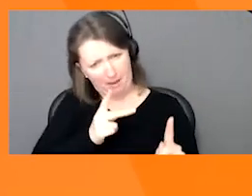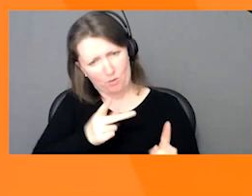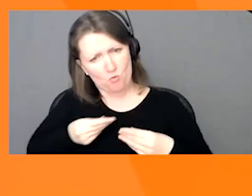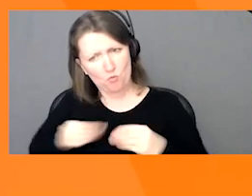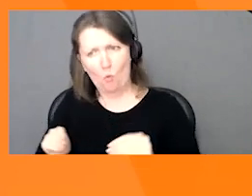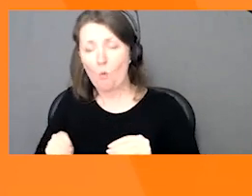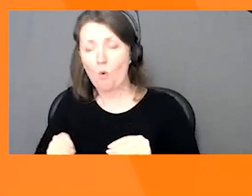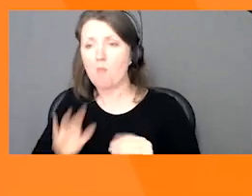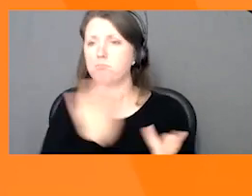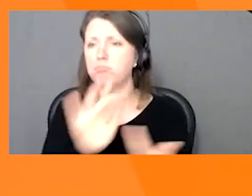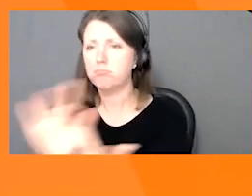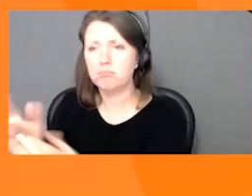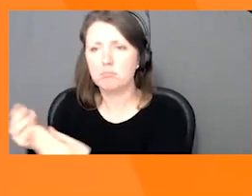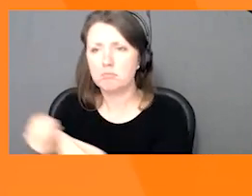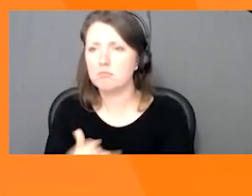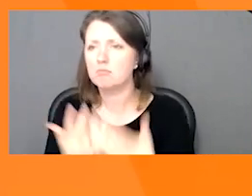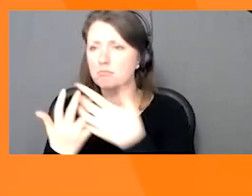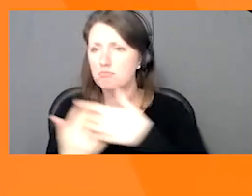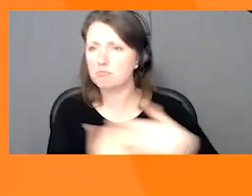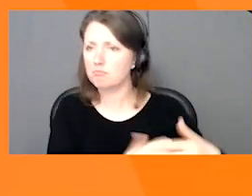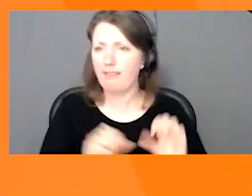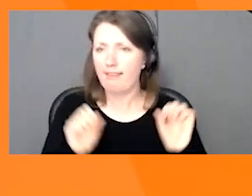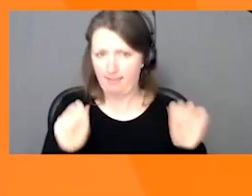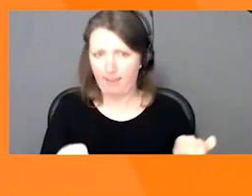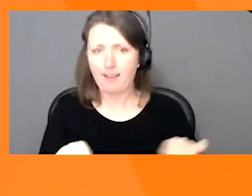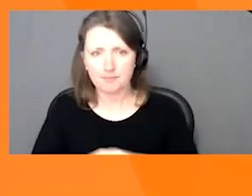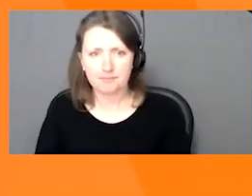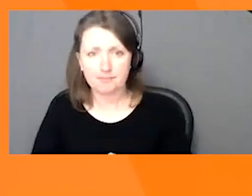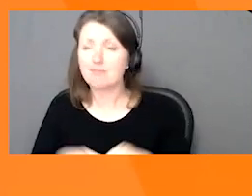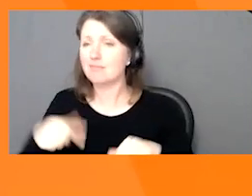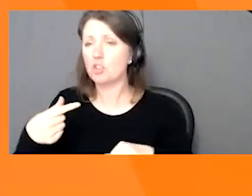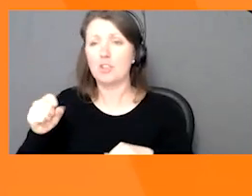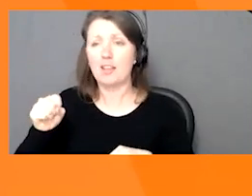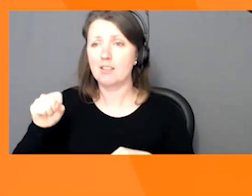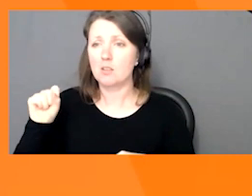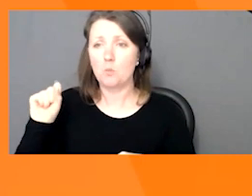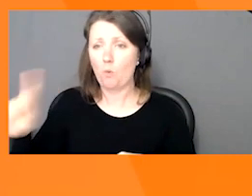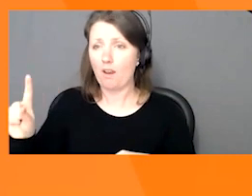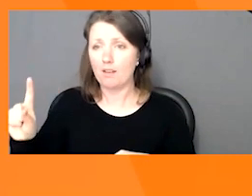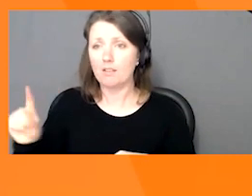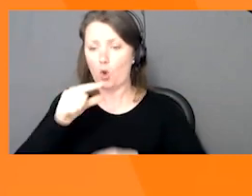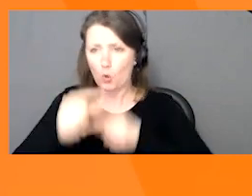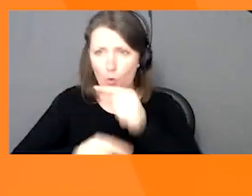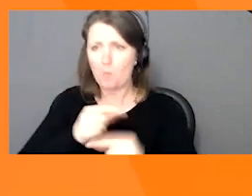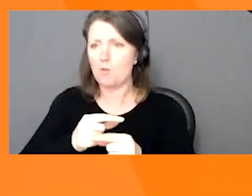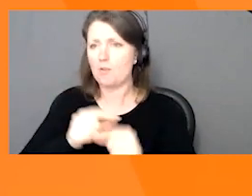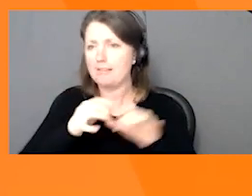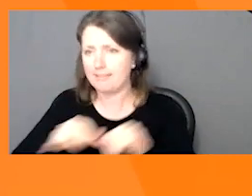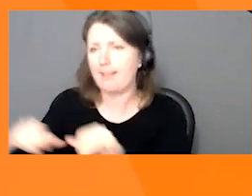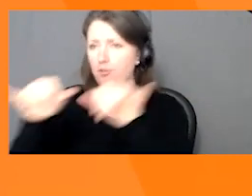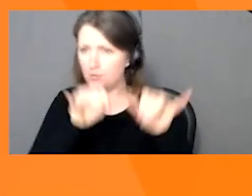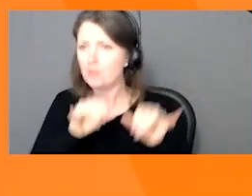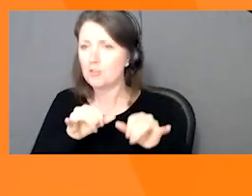Global standards, trusted data from an organization that is constantly innovating. Canadian business